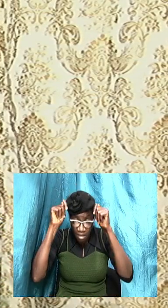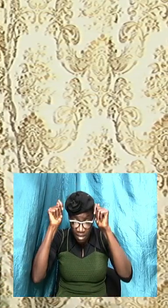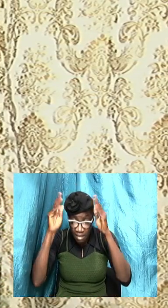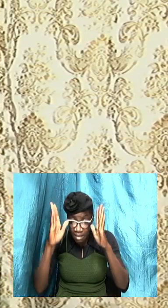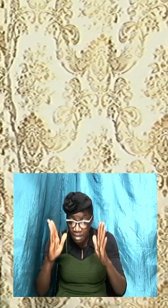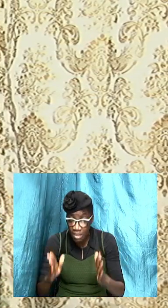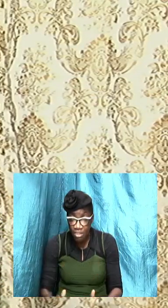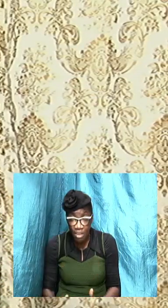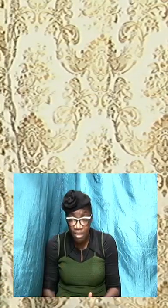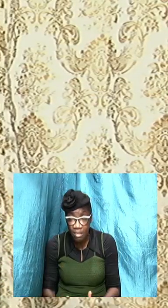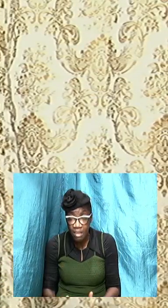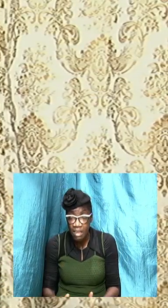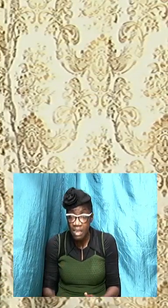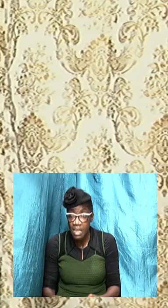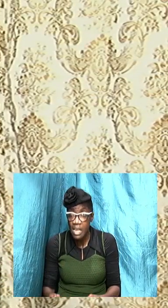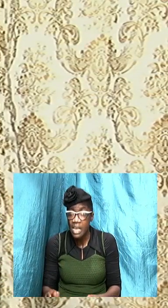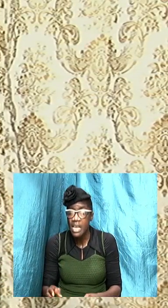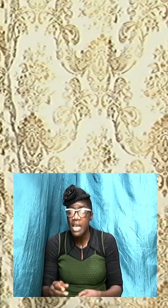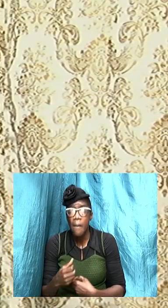a problem in the church